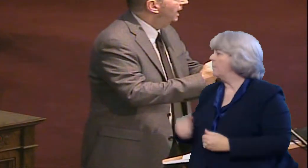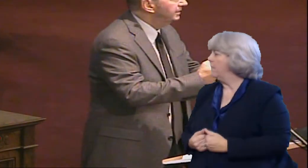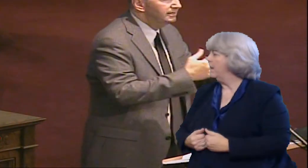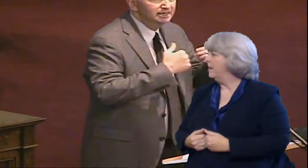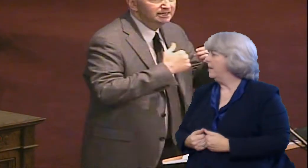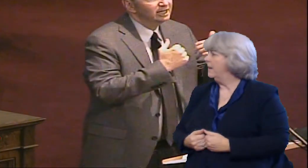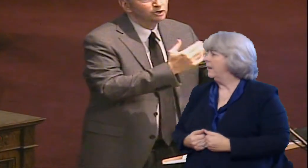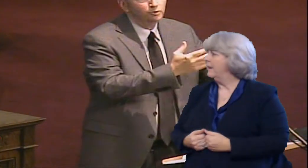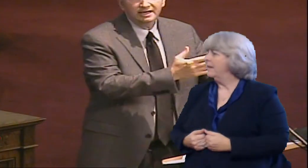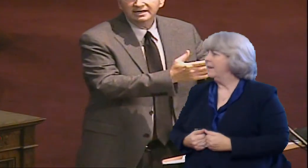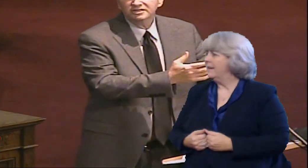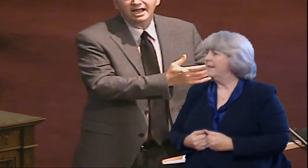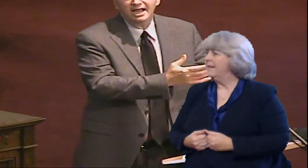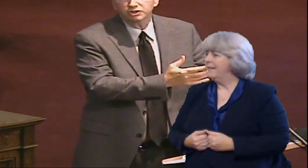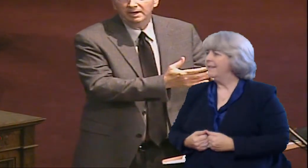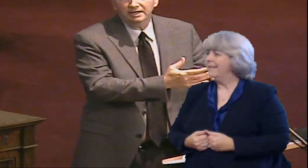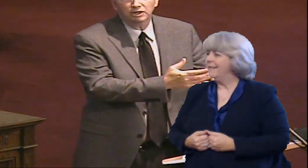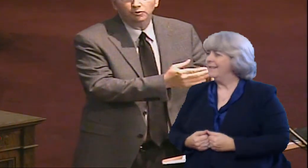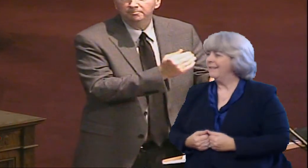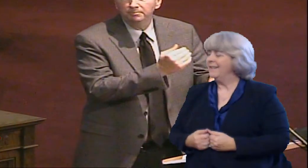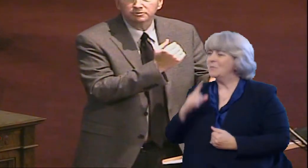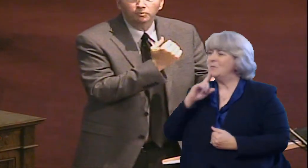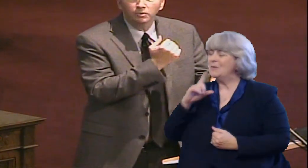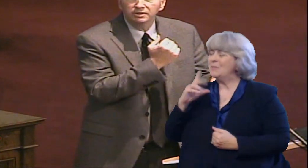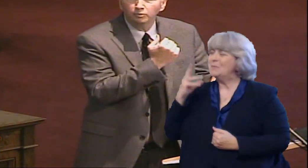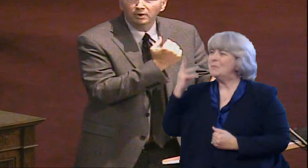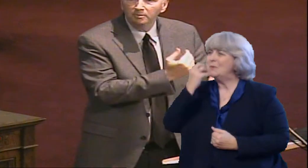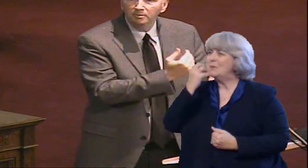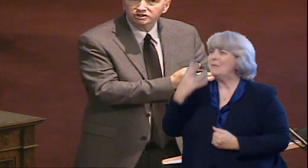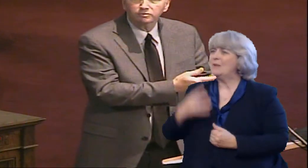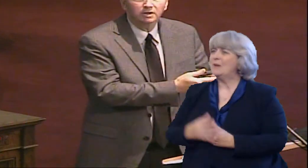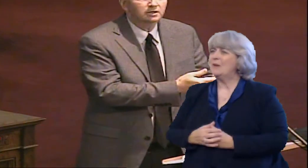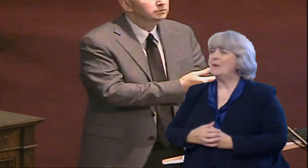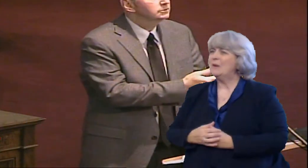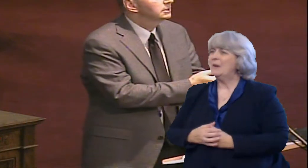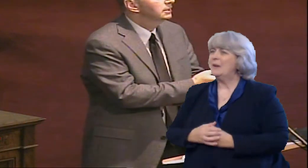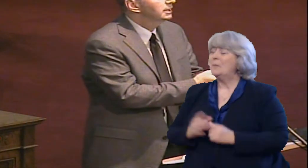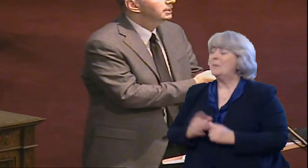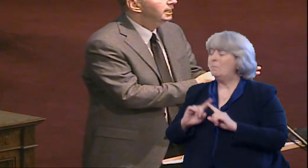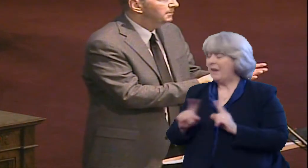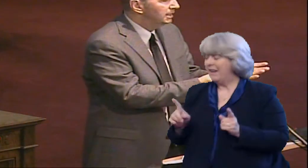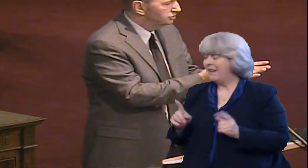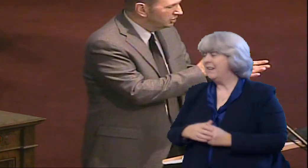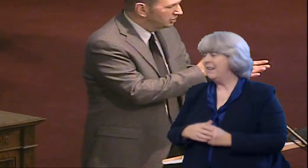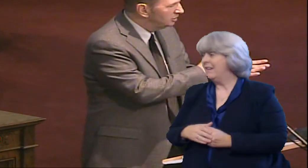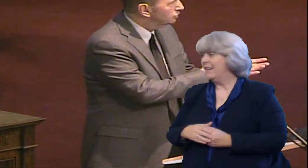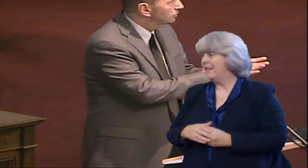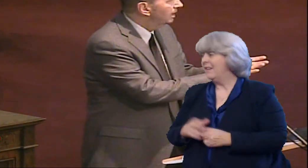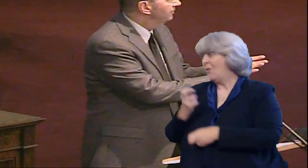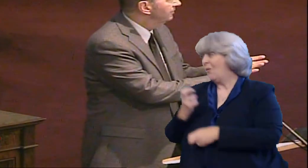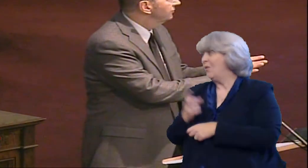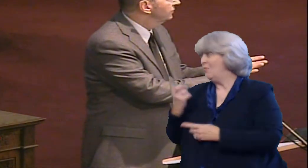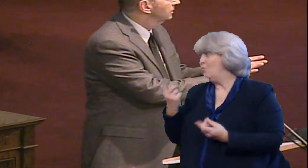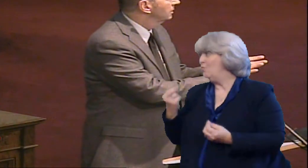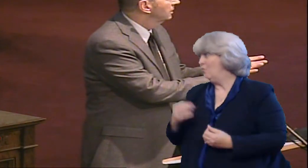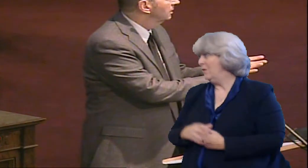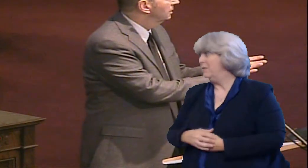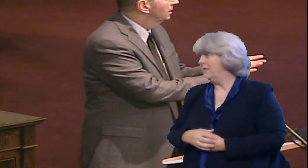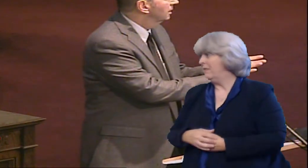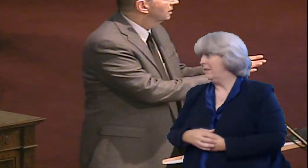And it is eloquent and it sounds so eloquent, but when the rubber meets the road, it means change your life.